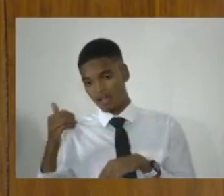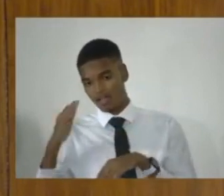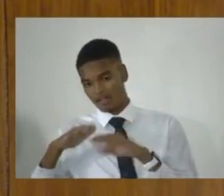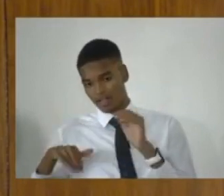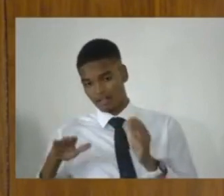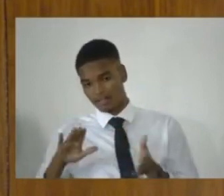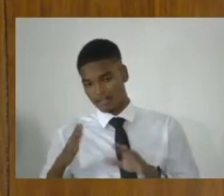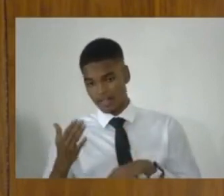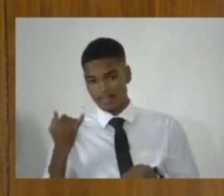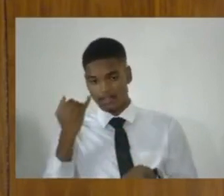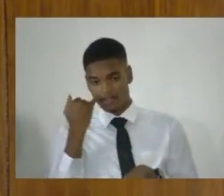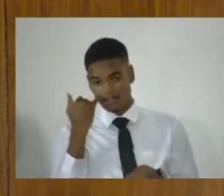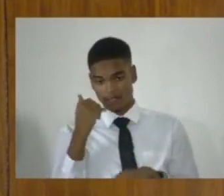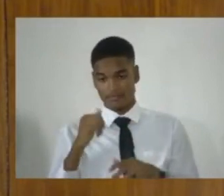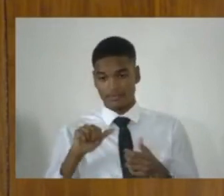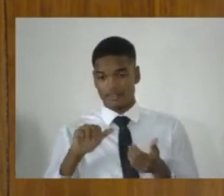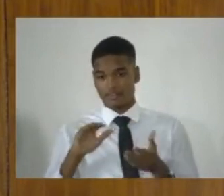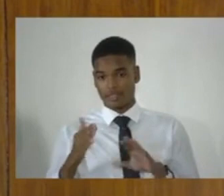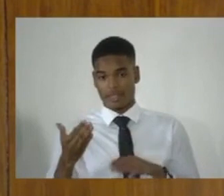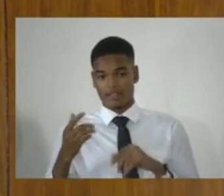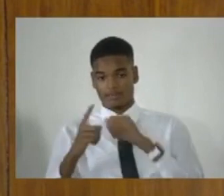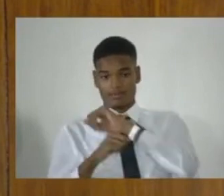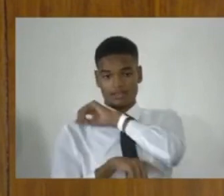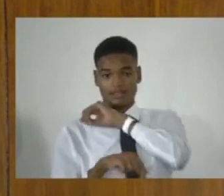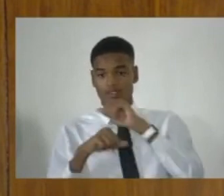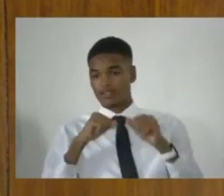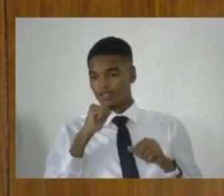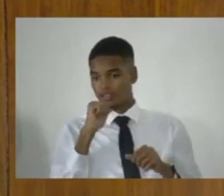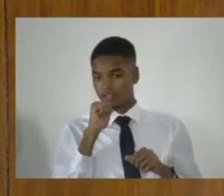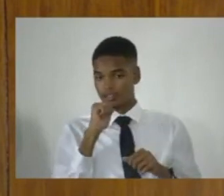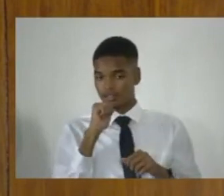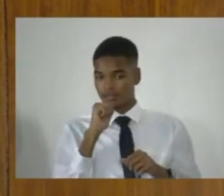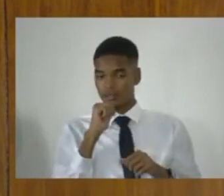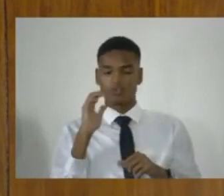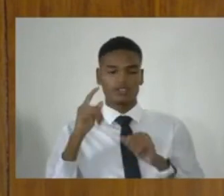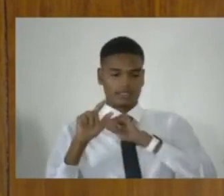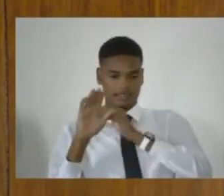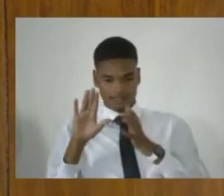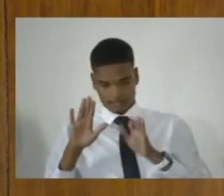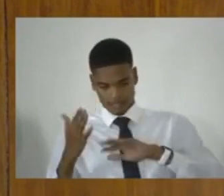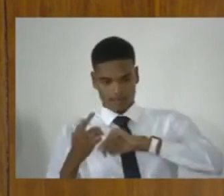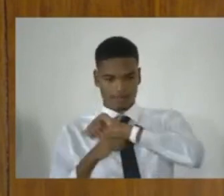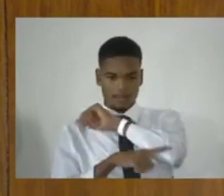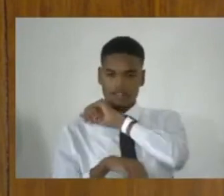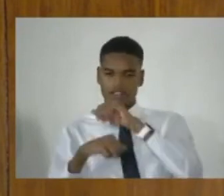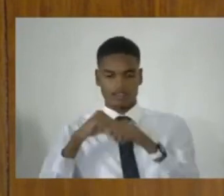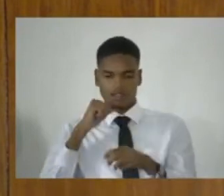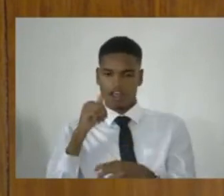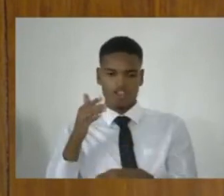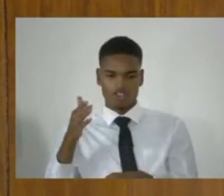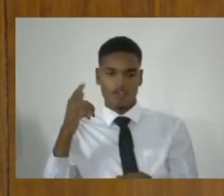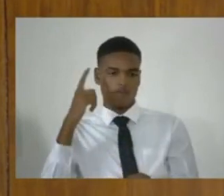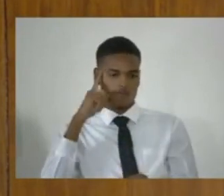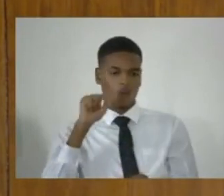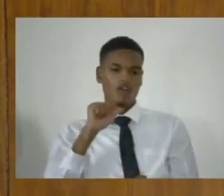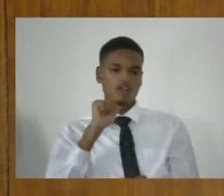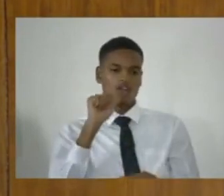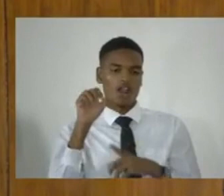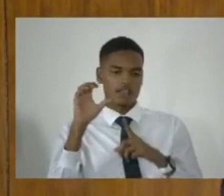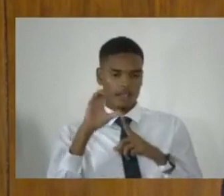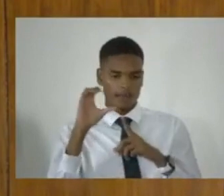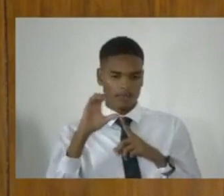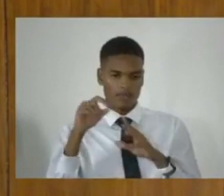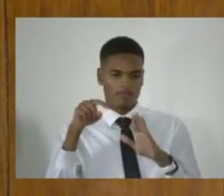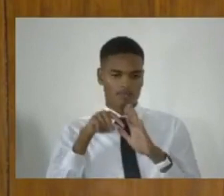is not available to the court in a non-capital murder case. I say all of that because